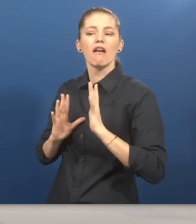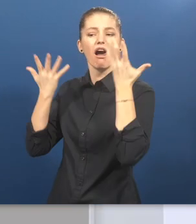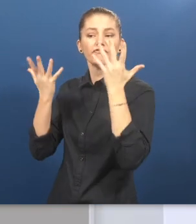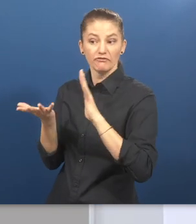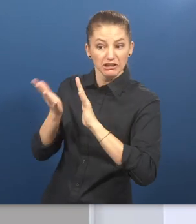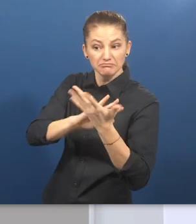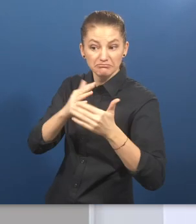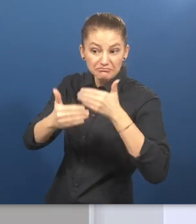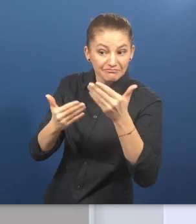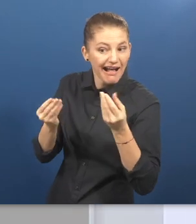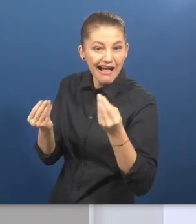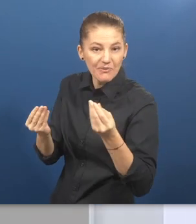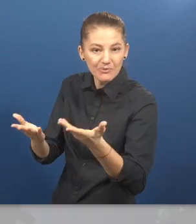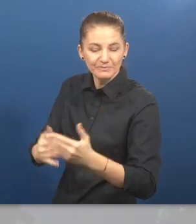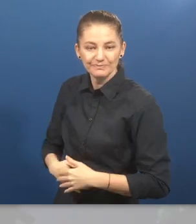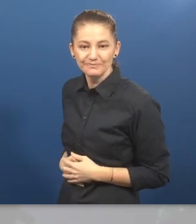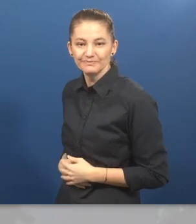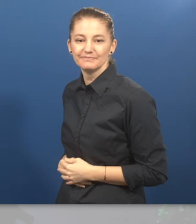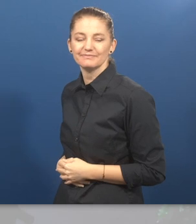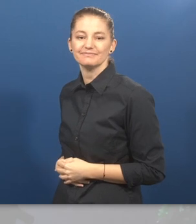How did this solution change your life?